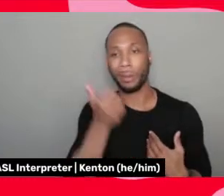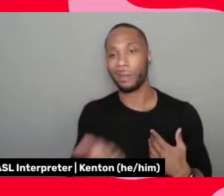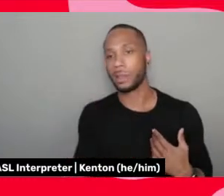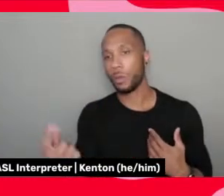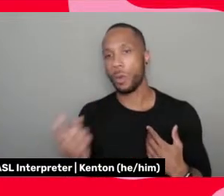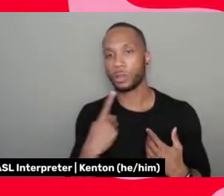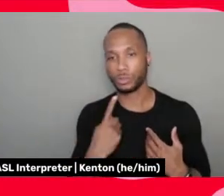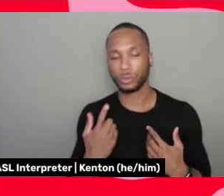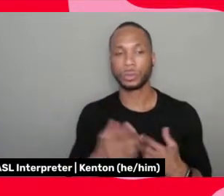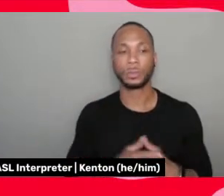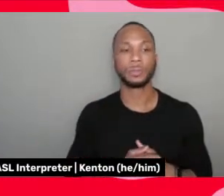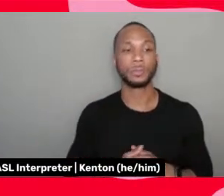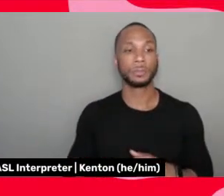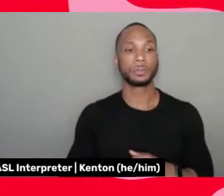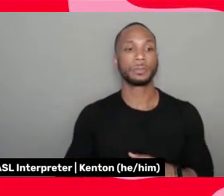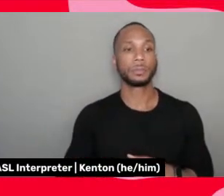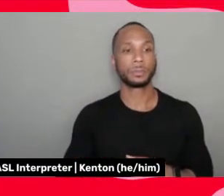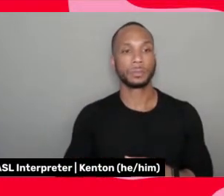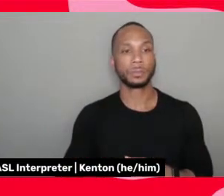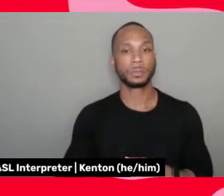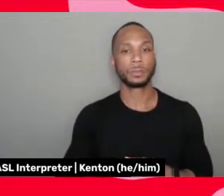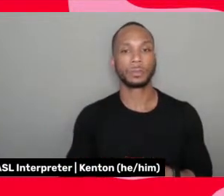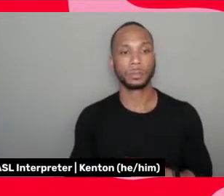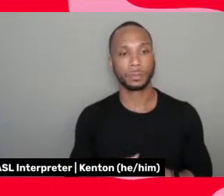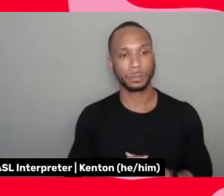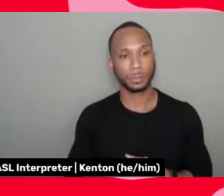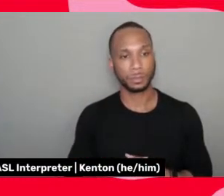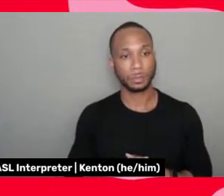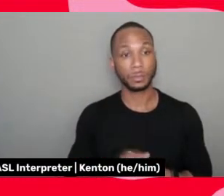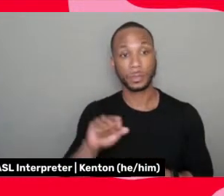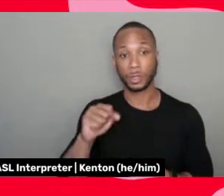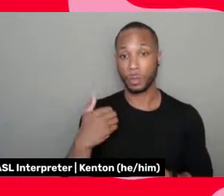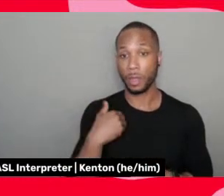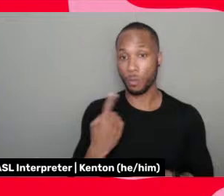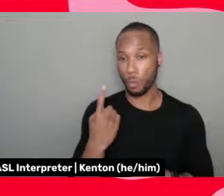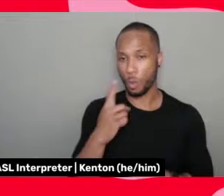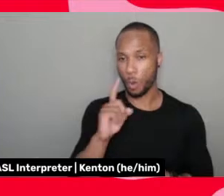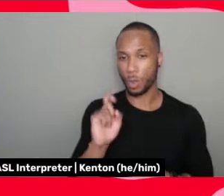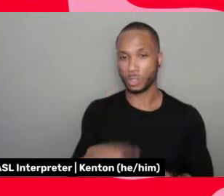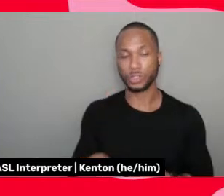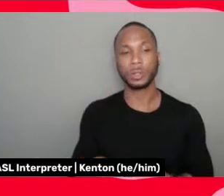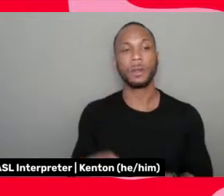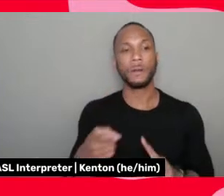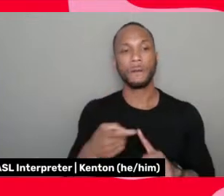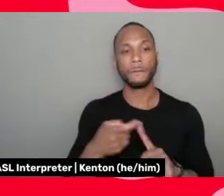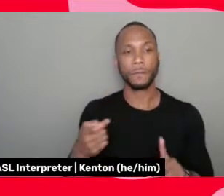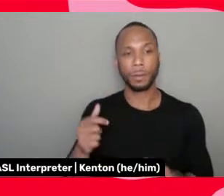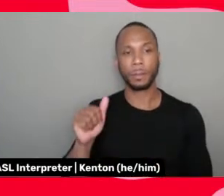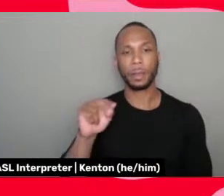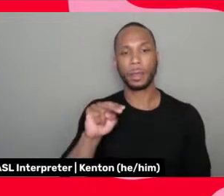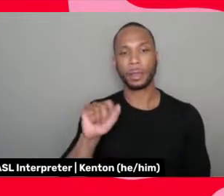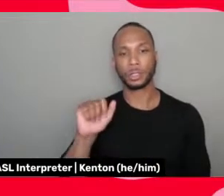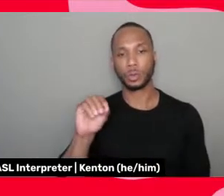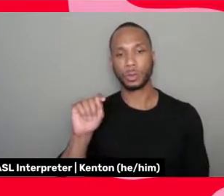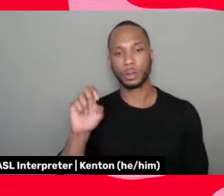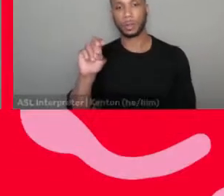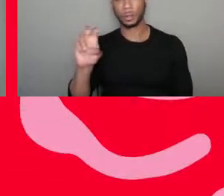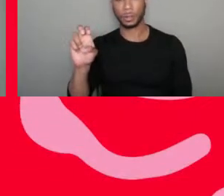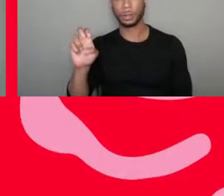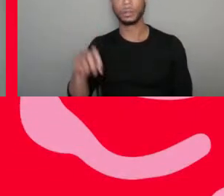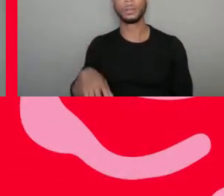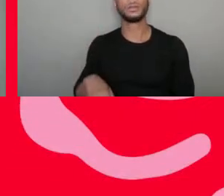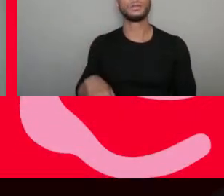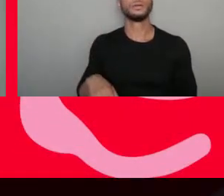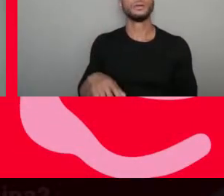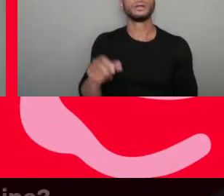have. We do have, yes, yes, we have a question from Antoinette. Milena, what is